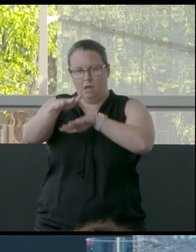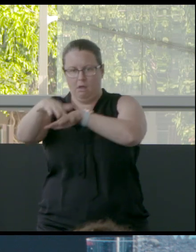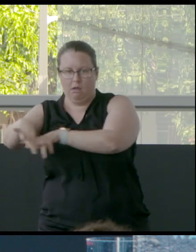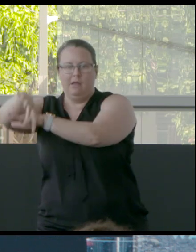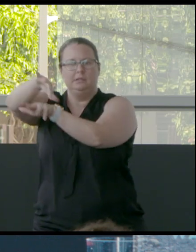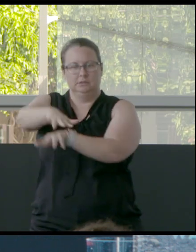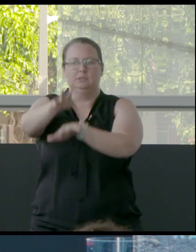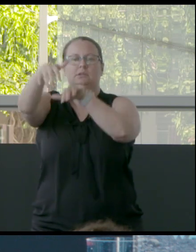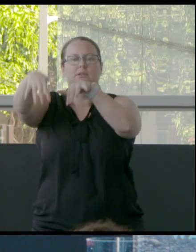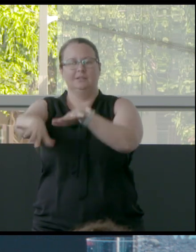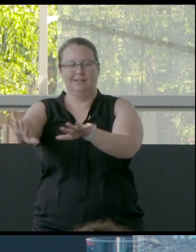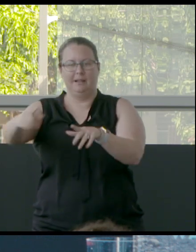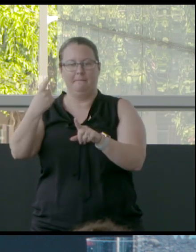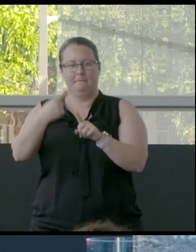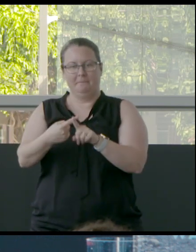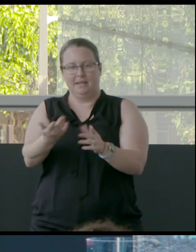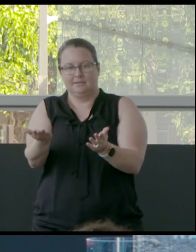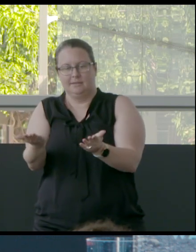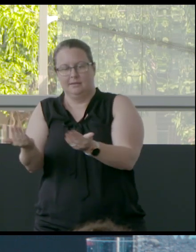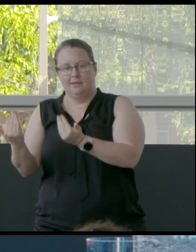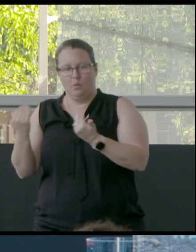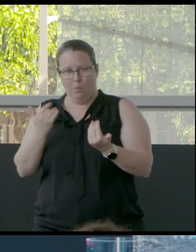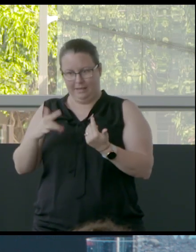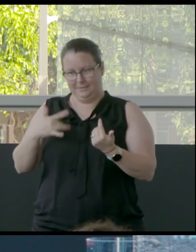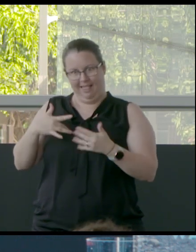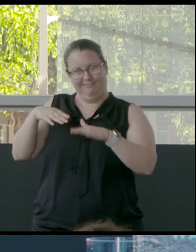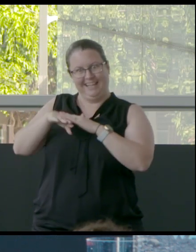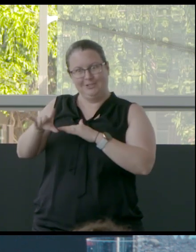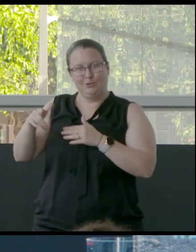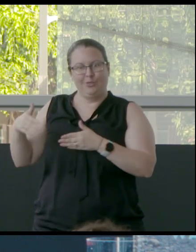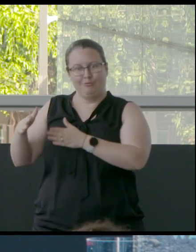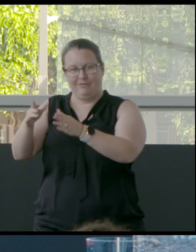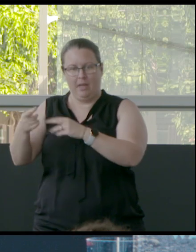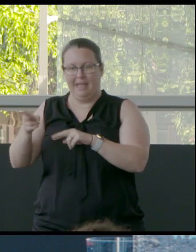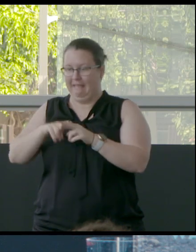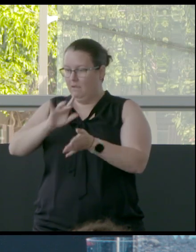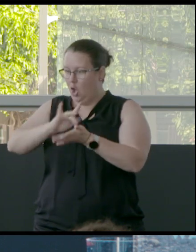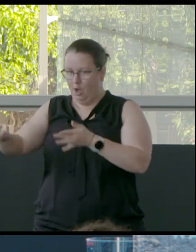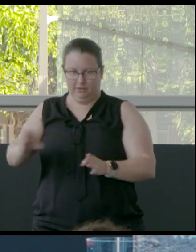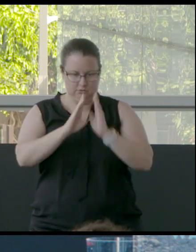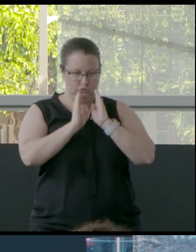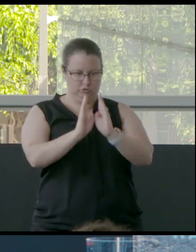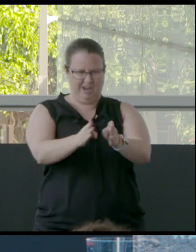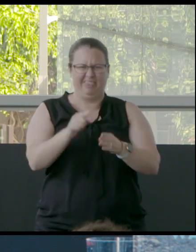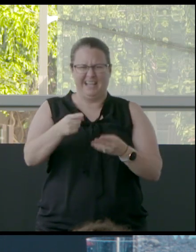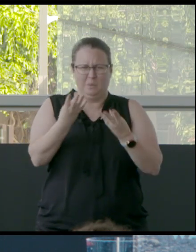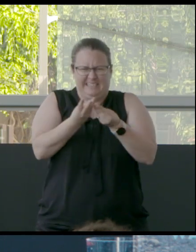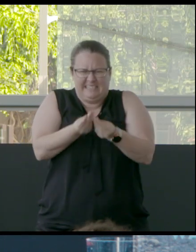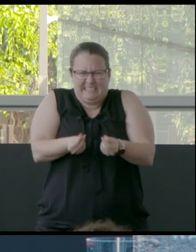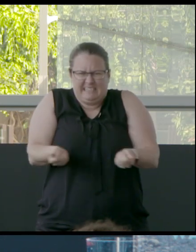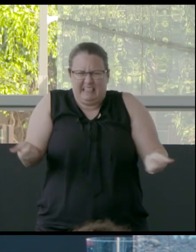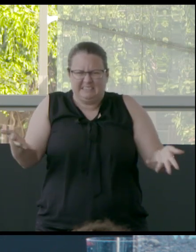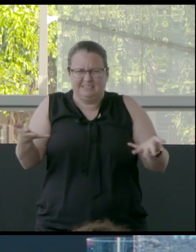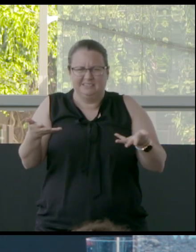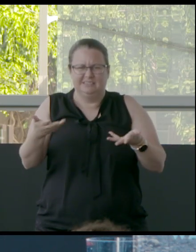life into the river, which it has. But if you take that away, that's when you get the acidification occurring,